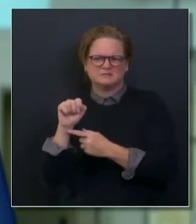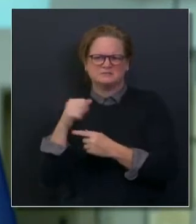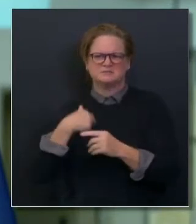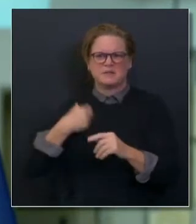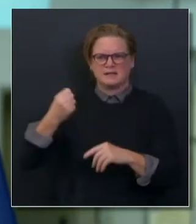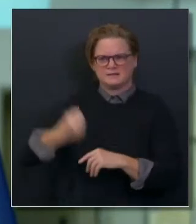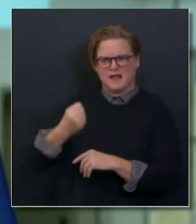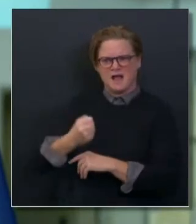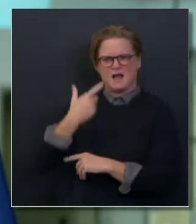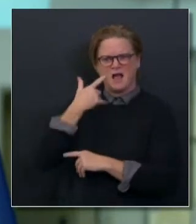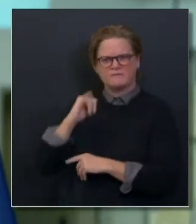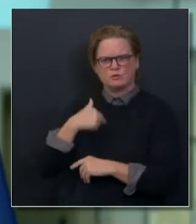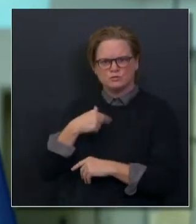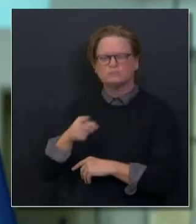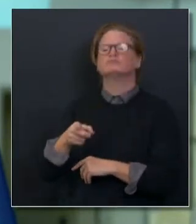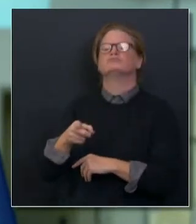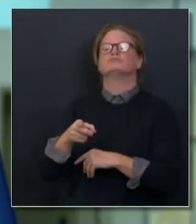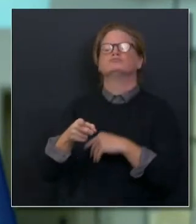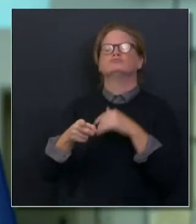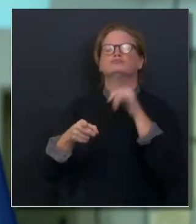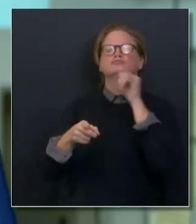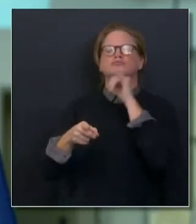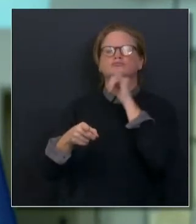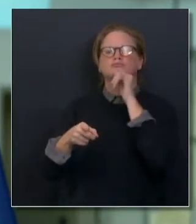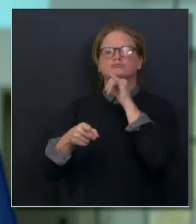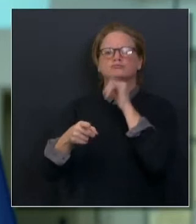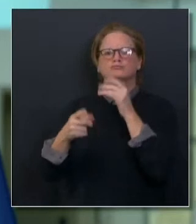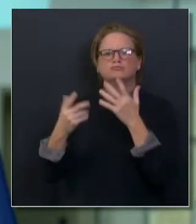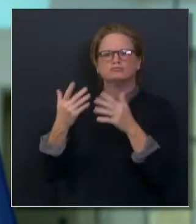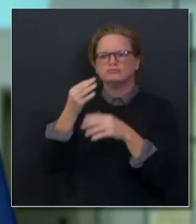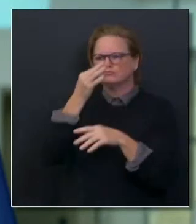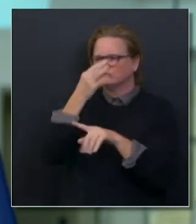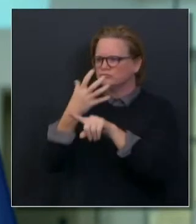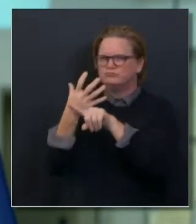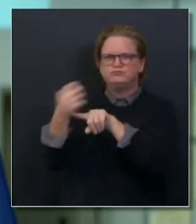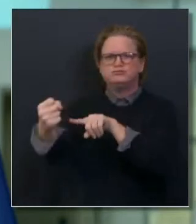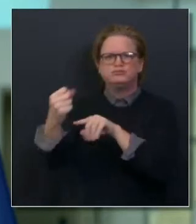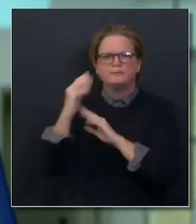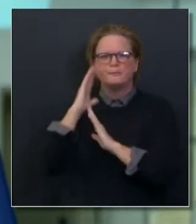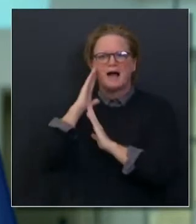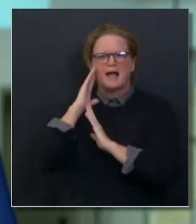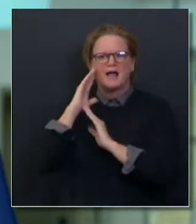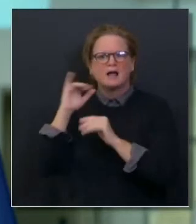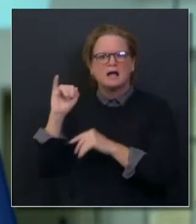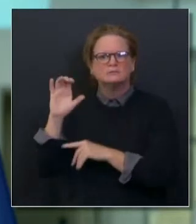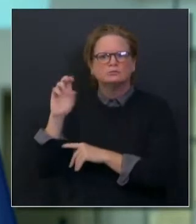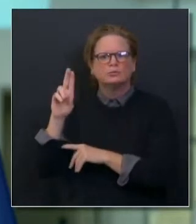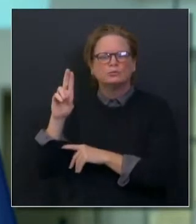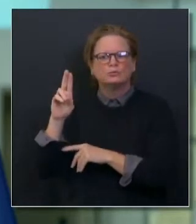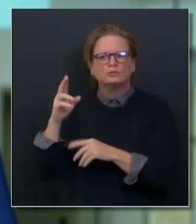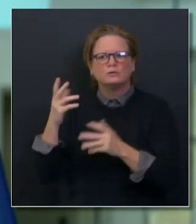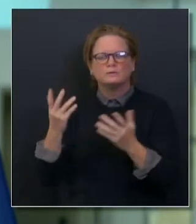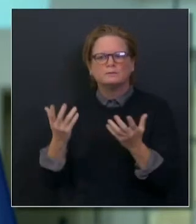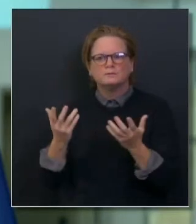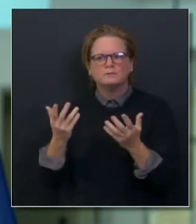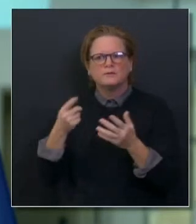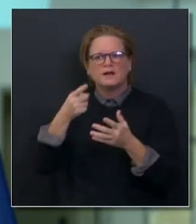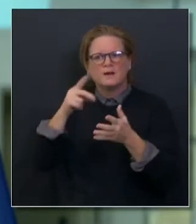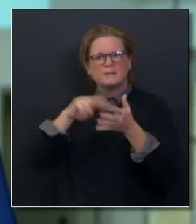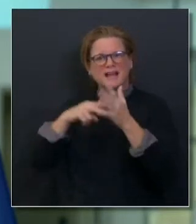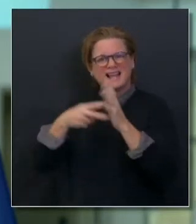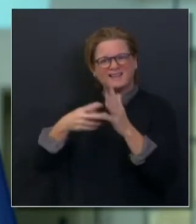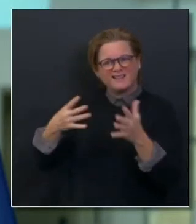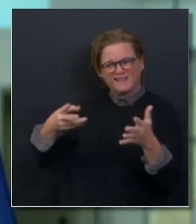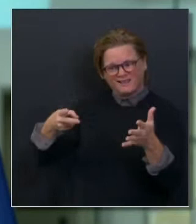has lost 20 percent of its ICU capacity. The projection would seem to indicate that within two weeks, the